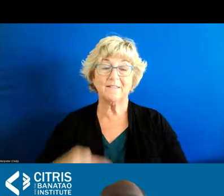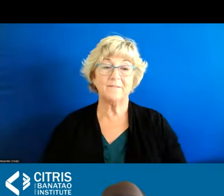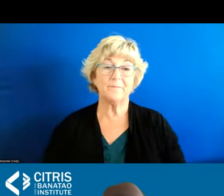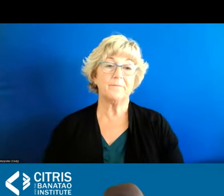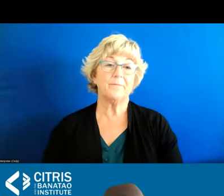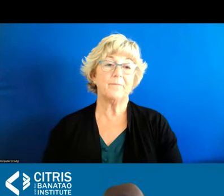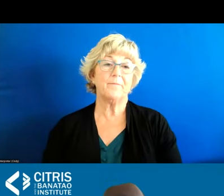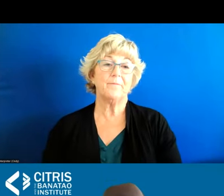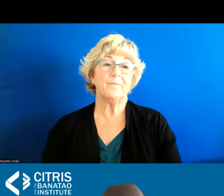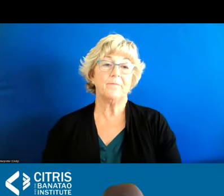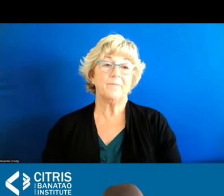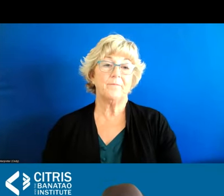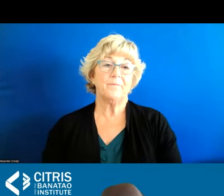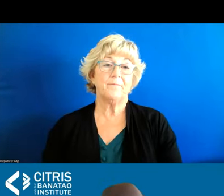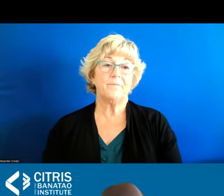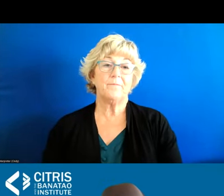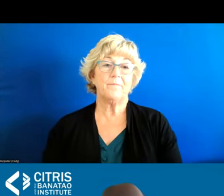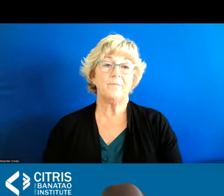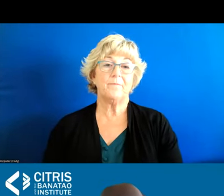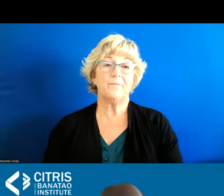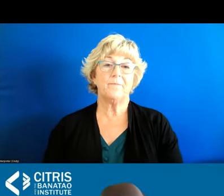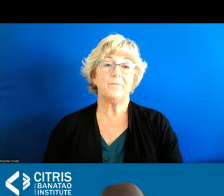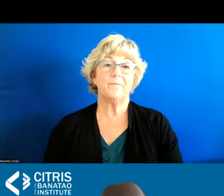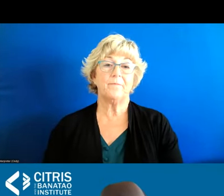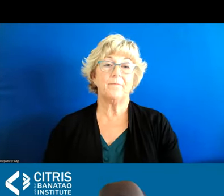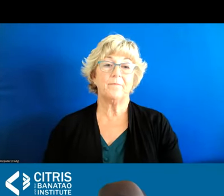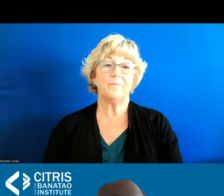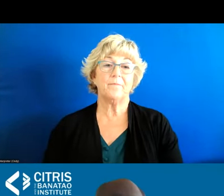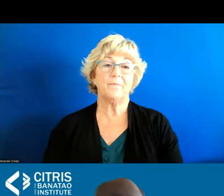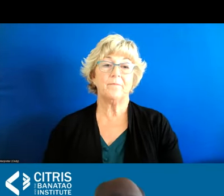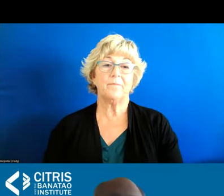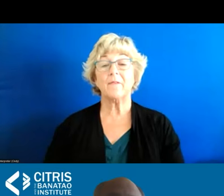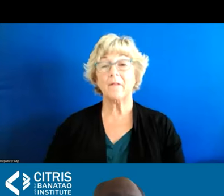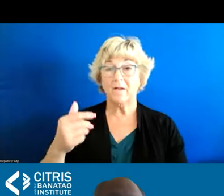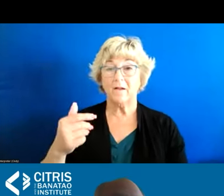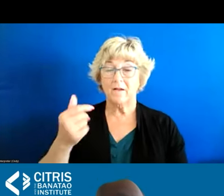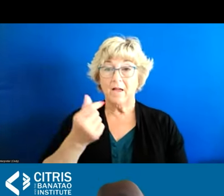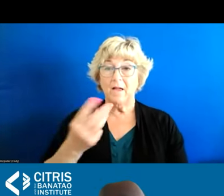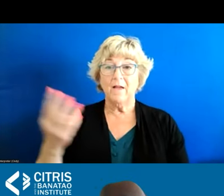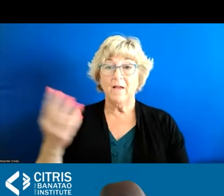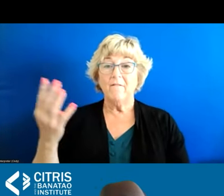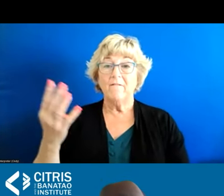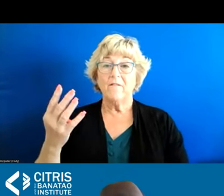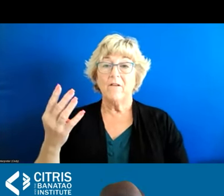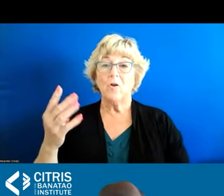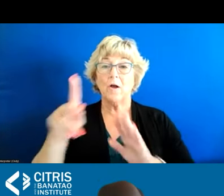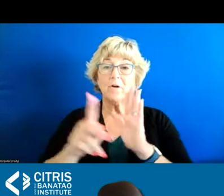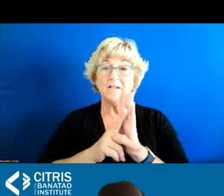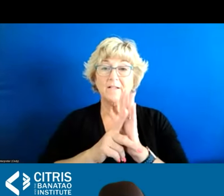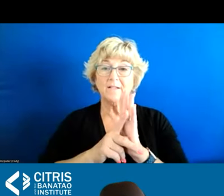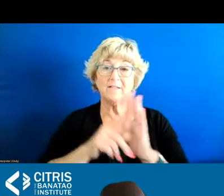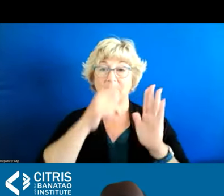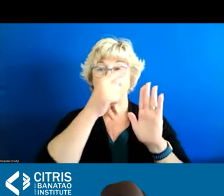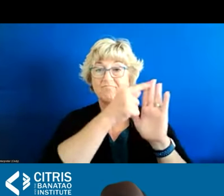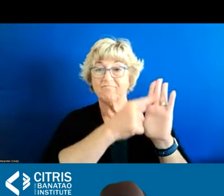a few of the principles we were looking at and as i turn this over to zia we wanted these are not exhaustive uh we heard